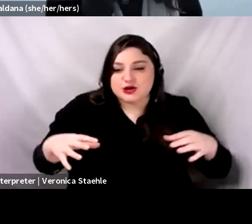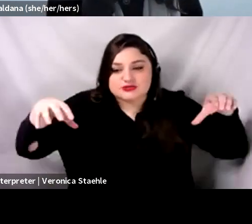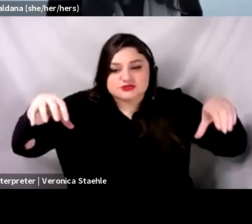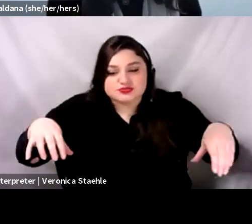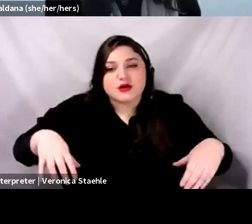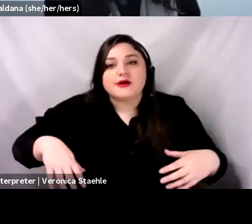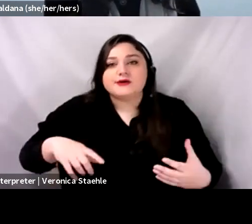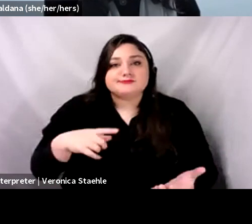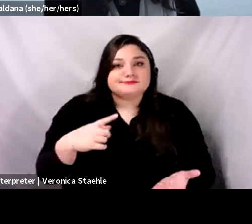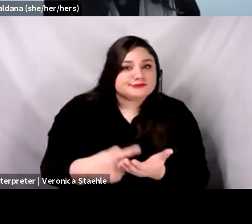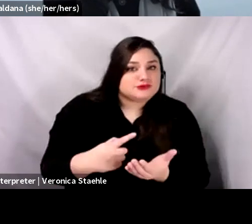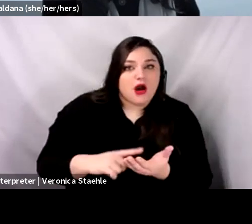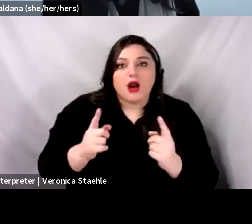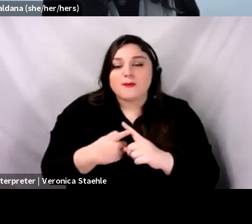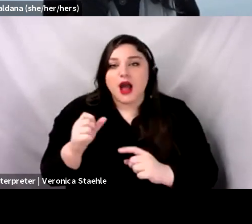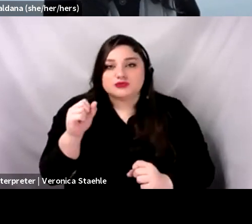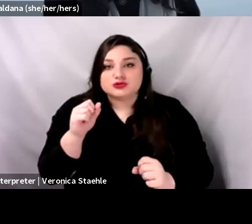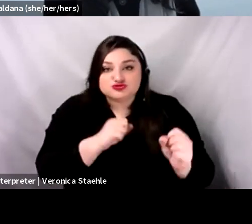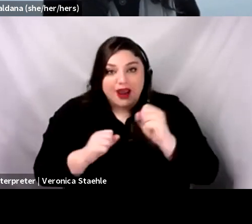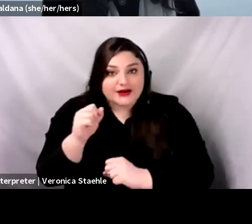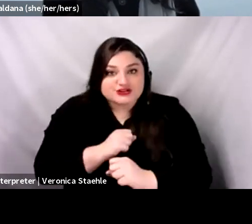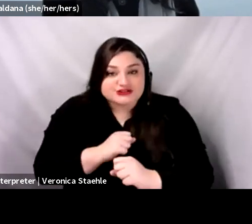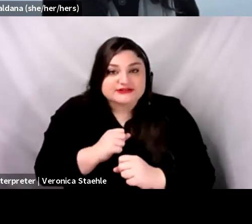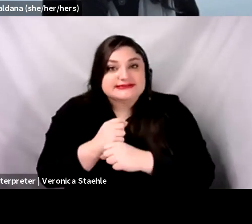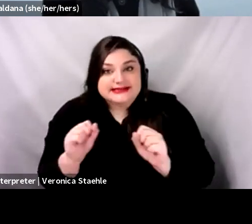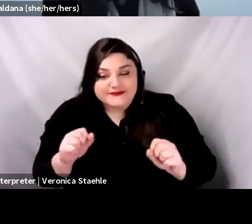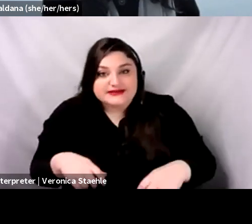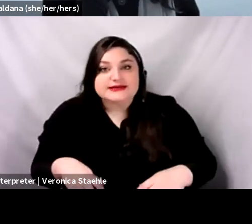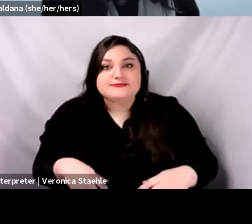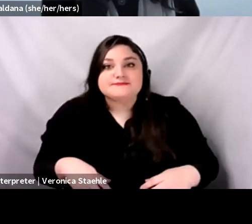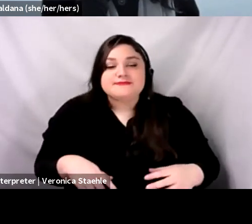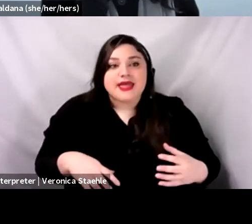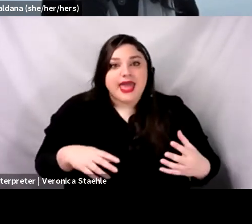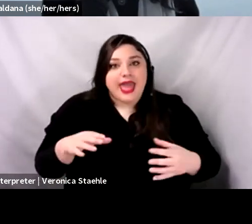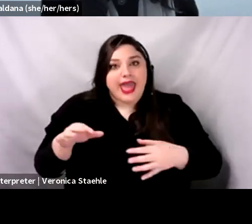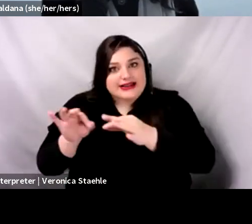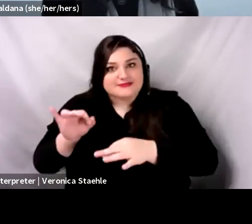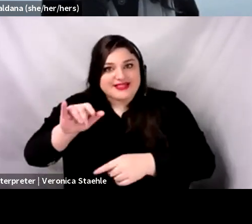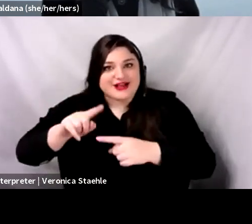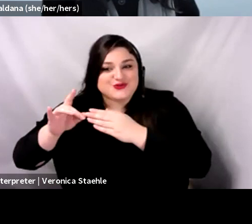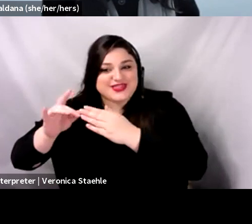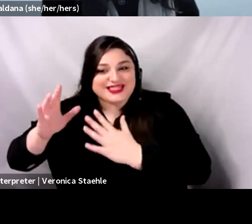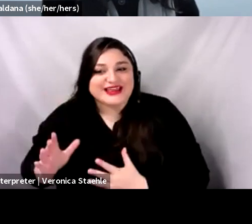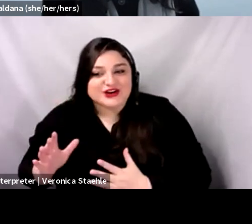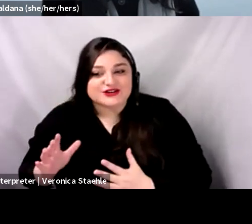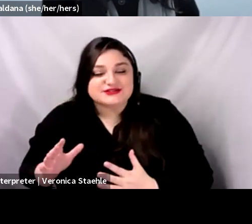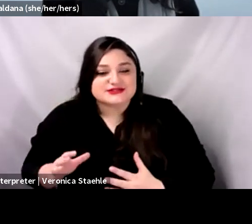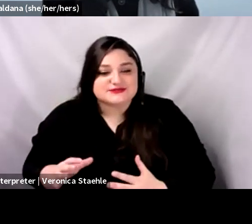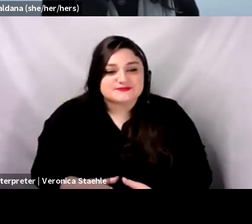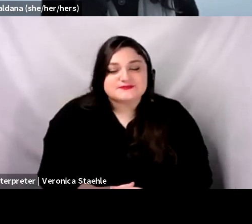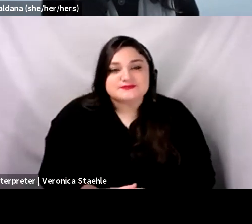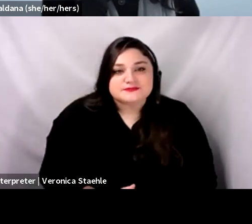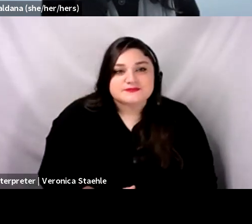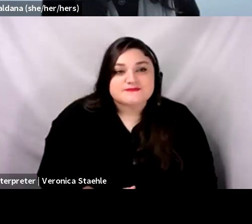They fed that information back to those leaders. Uh, that was the whole intervention and that simple intervention